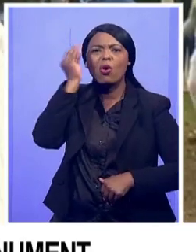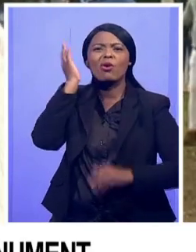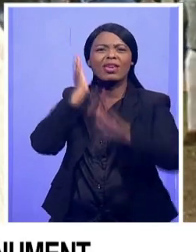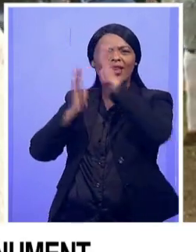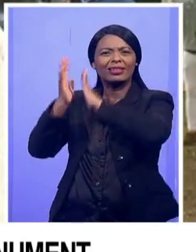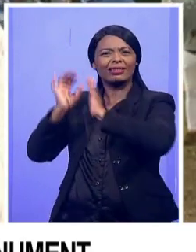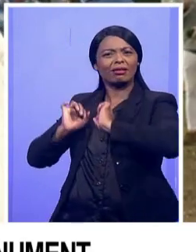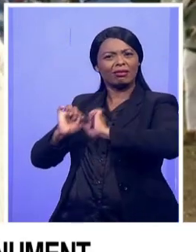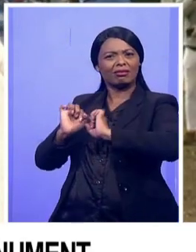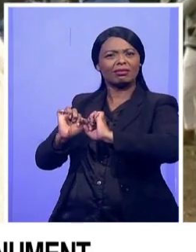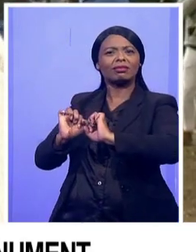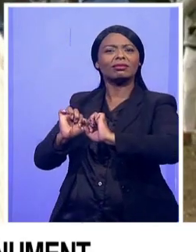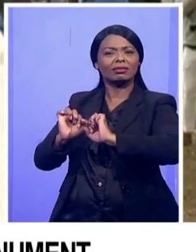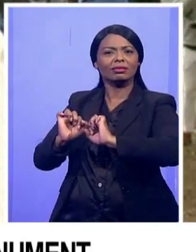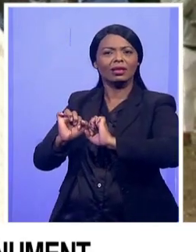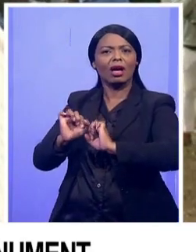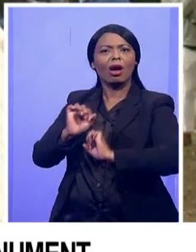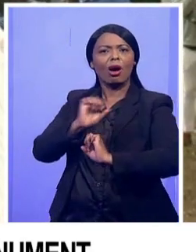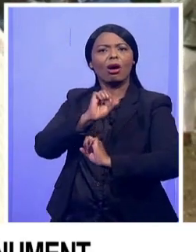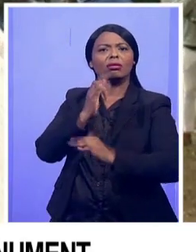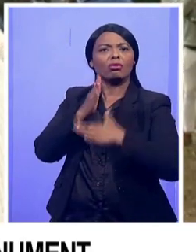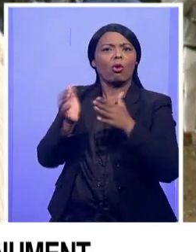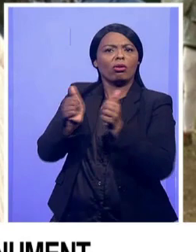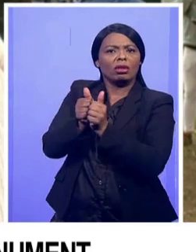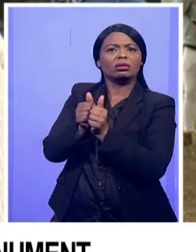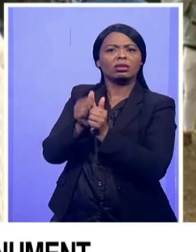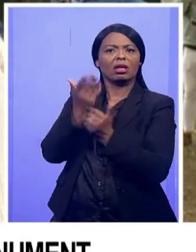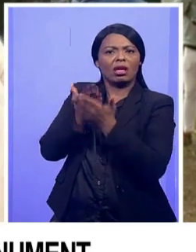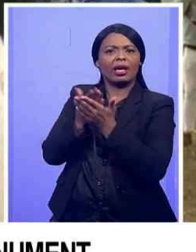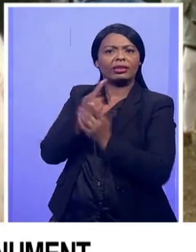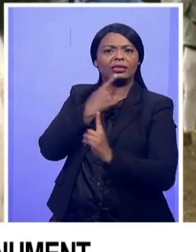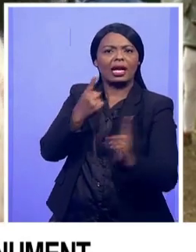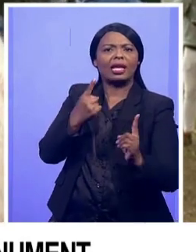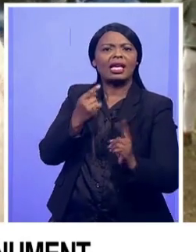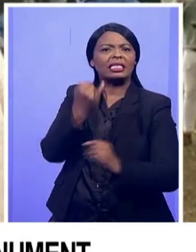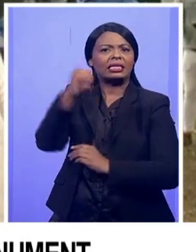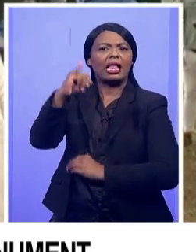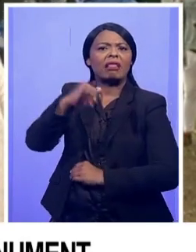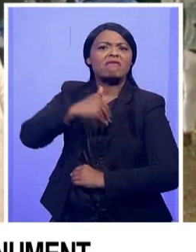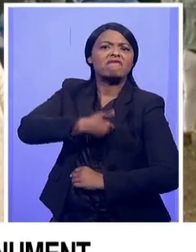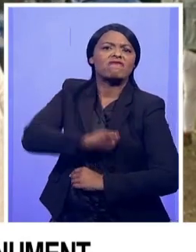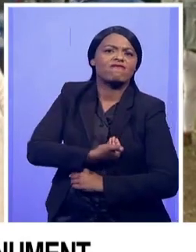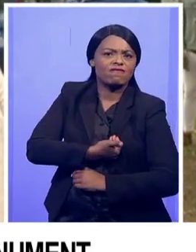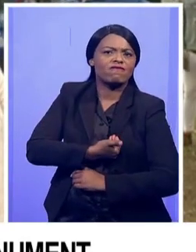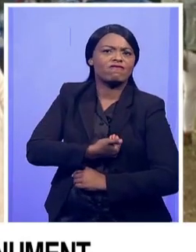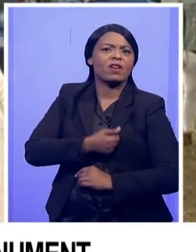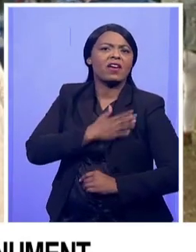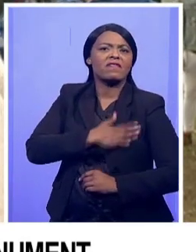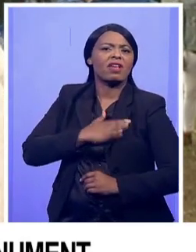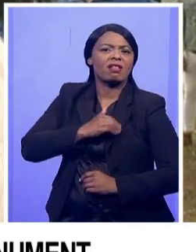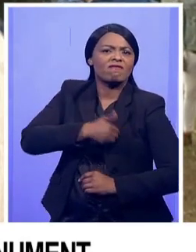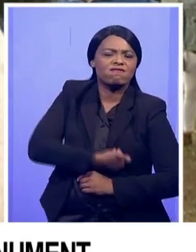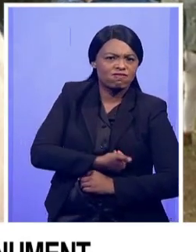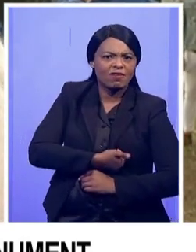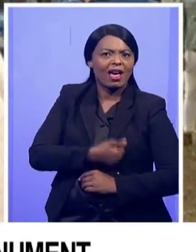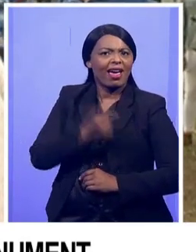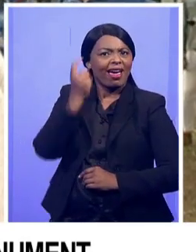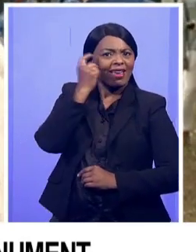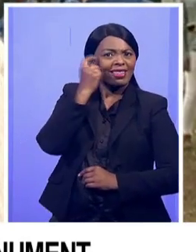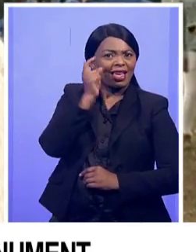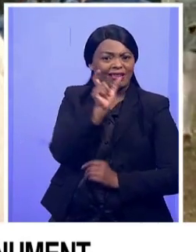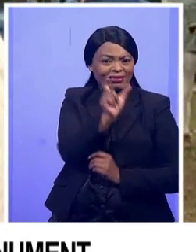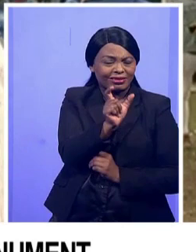you know, colleagues will tell us that it's so painful. You're saying that the monument itself actually speaks to the